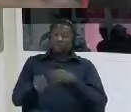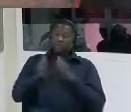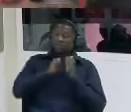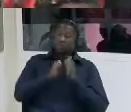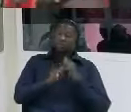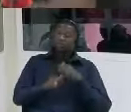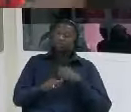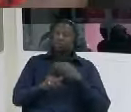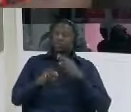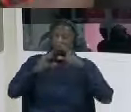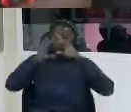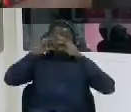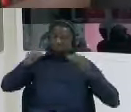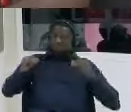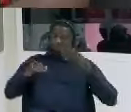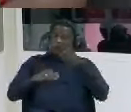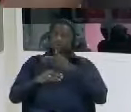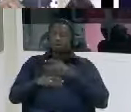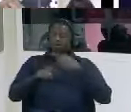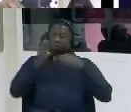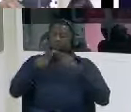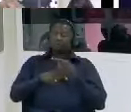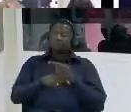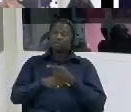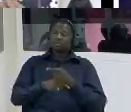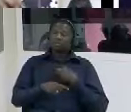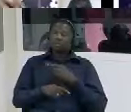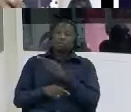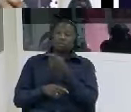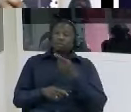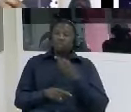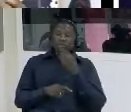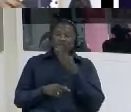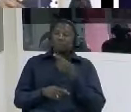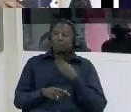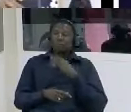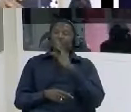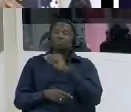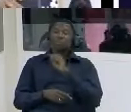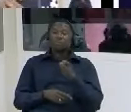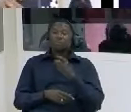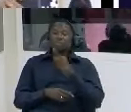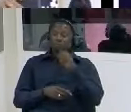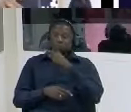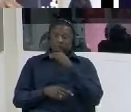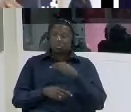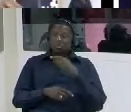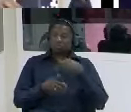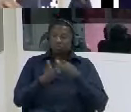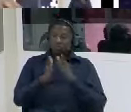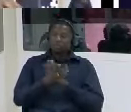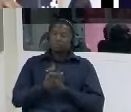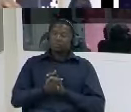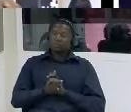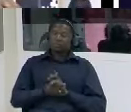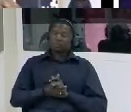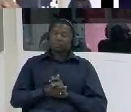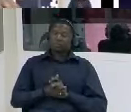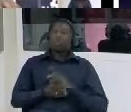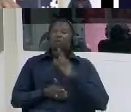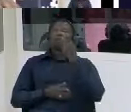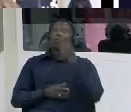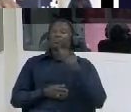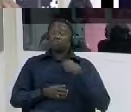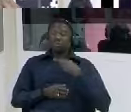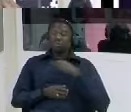room and uh as a result we were charged but first i was not charged i